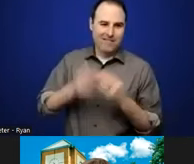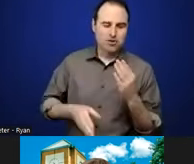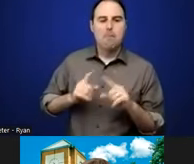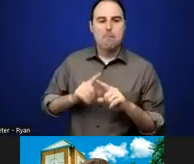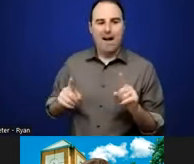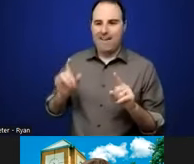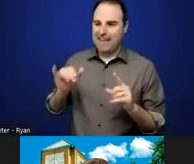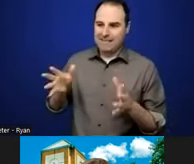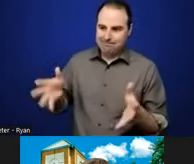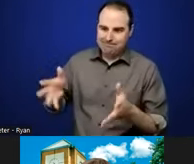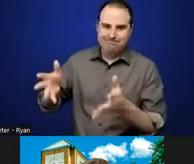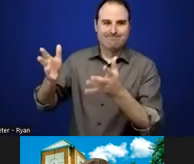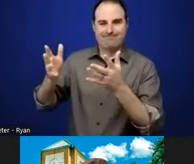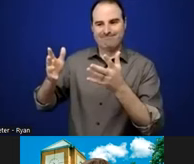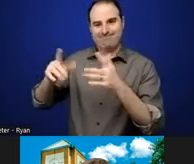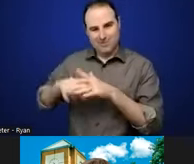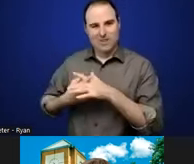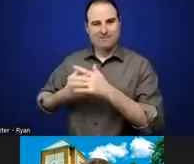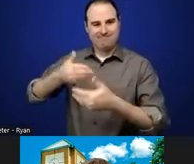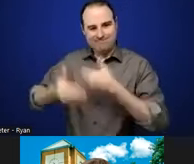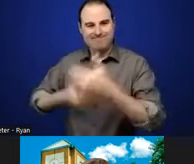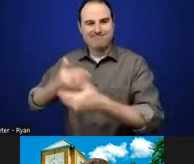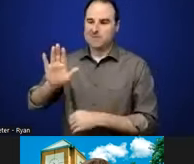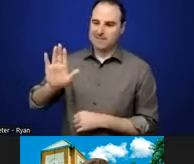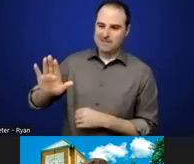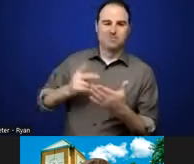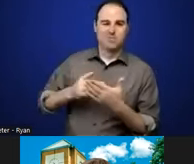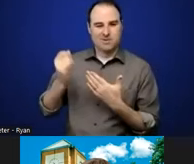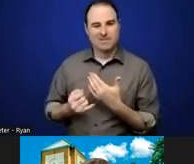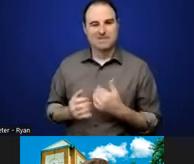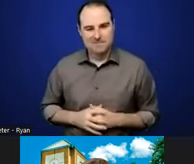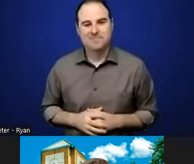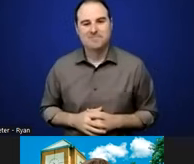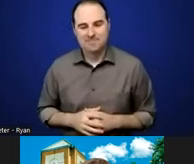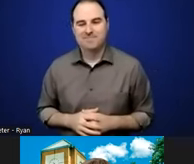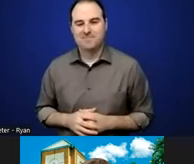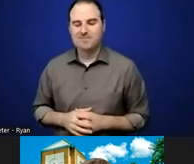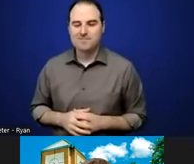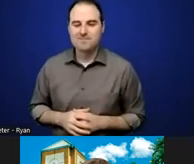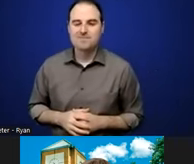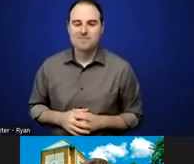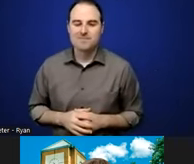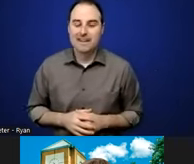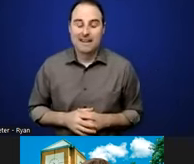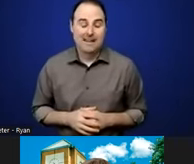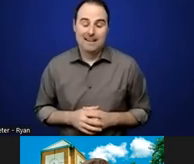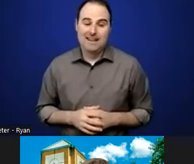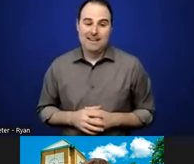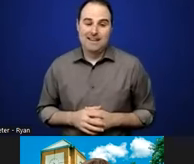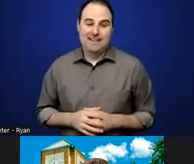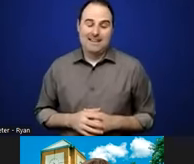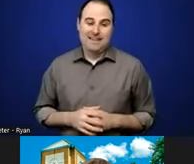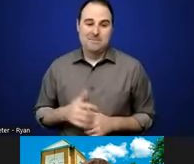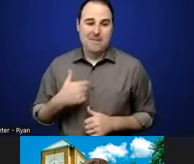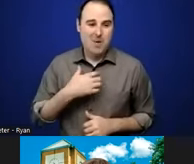right. To get their own project started inside of it. And so it's like, you know, um, I would love it if there was like a coder who had